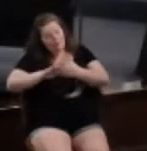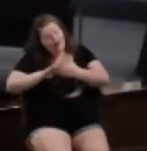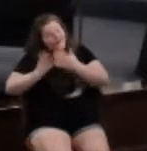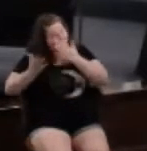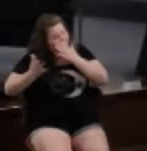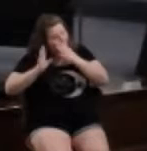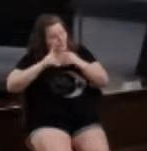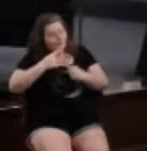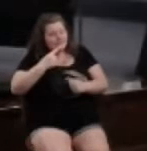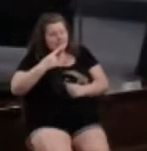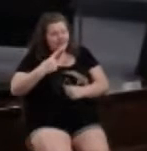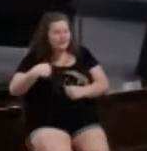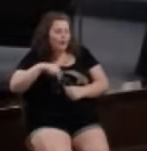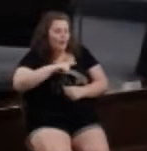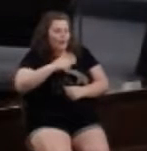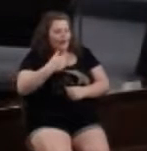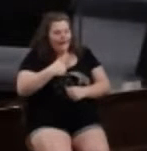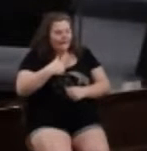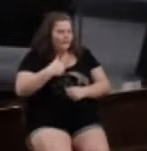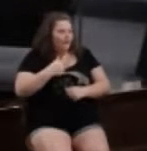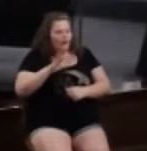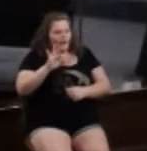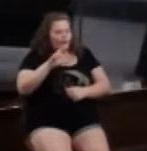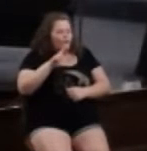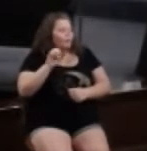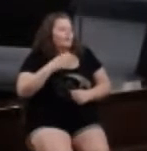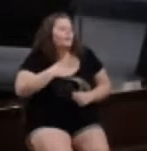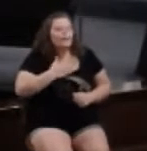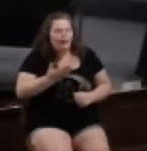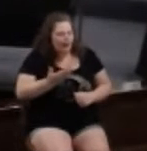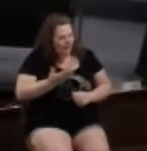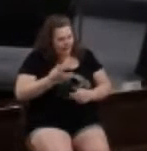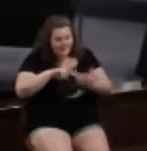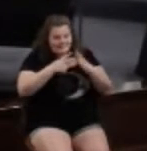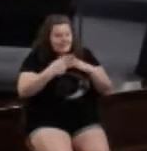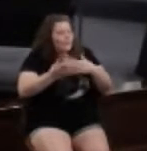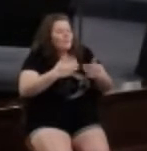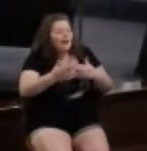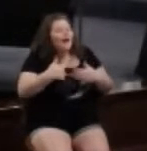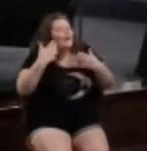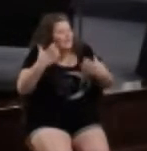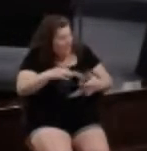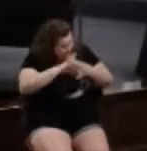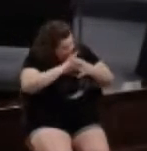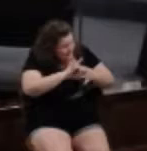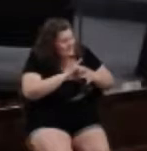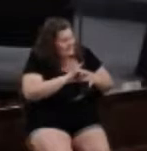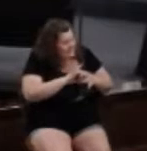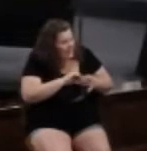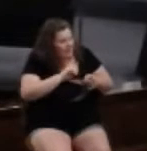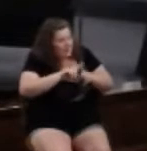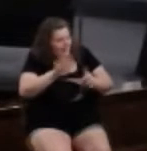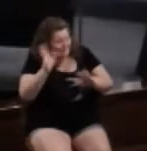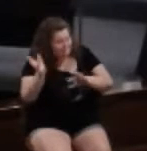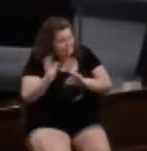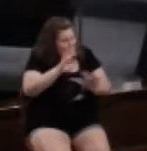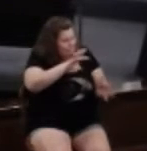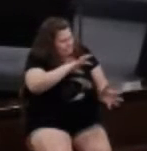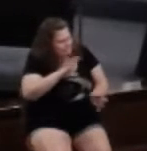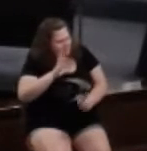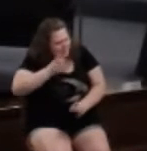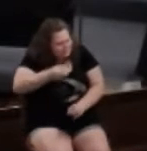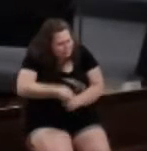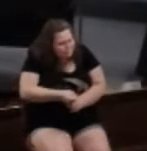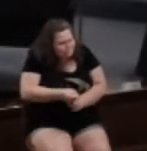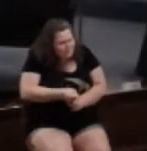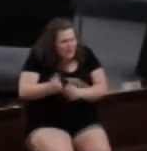stinking free will that means no matter how much we want unity the storm will come the